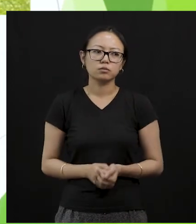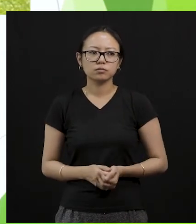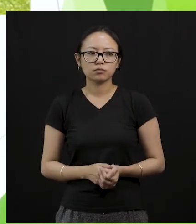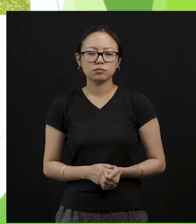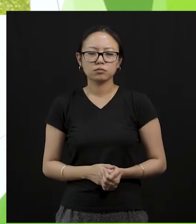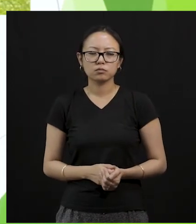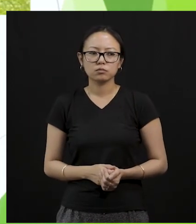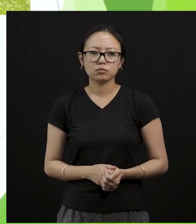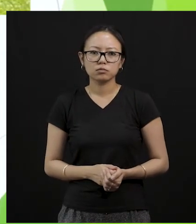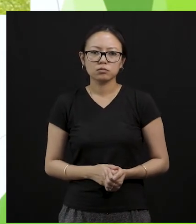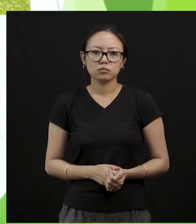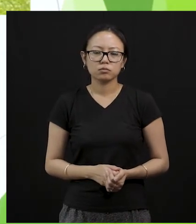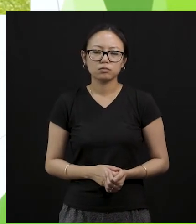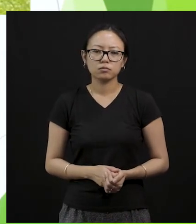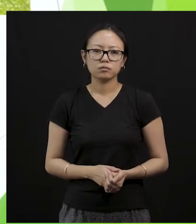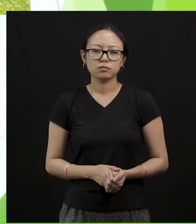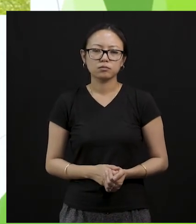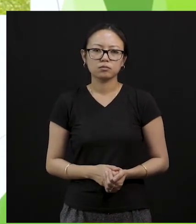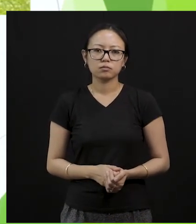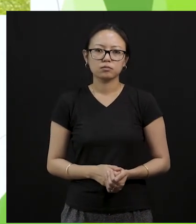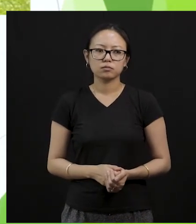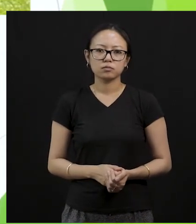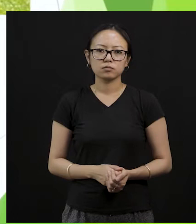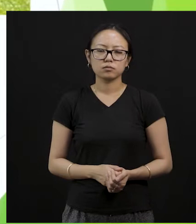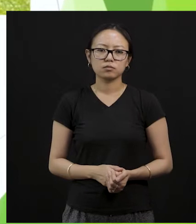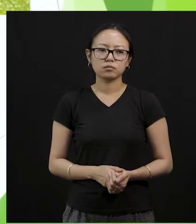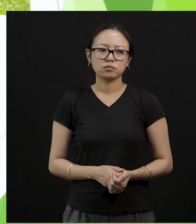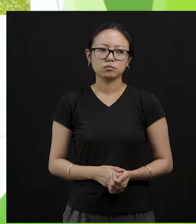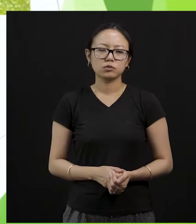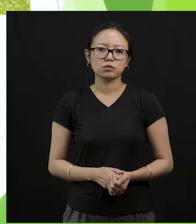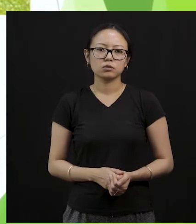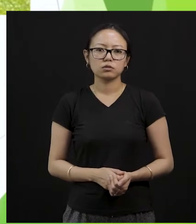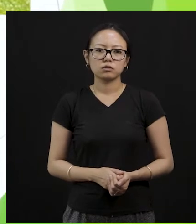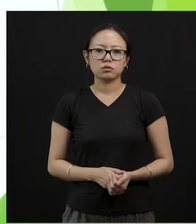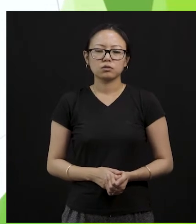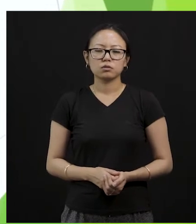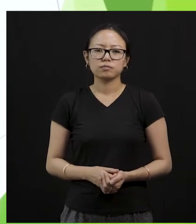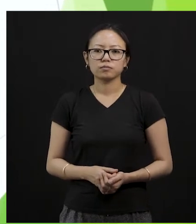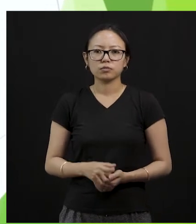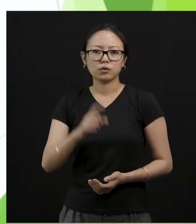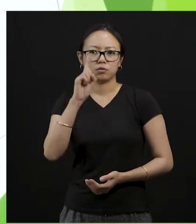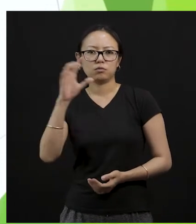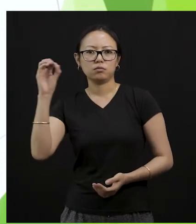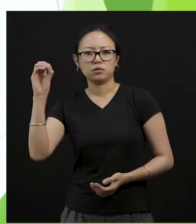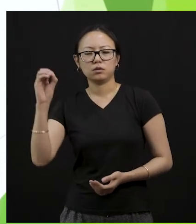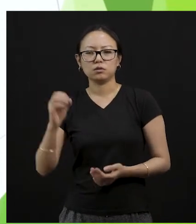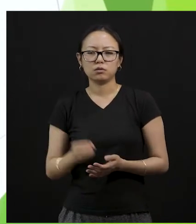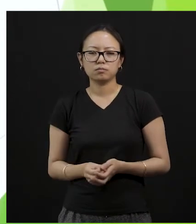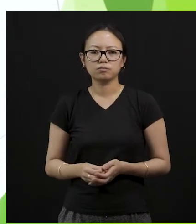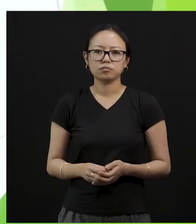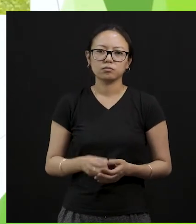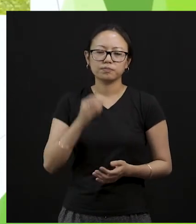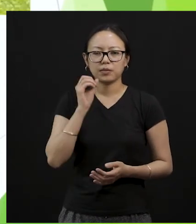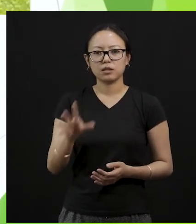lively trees. Okay? So those are the 10 easy steps. Now, let me